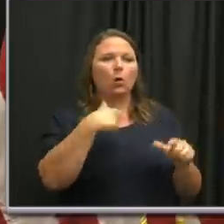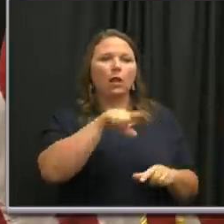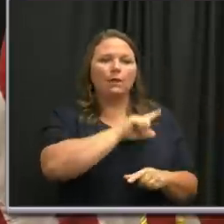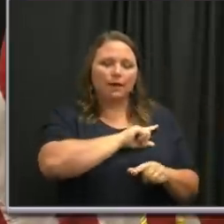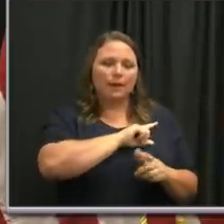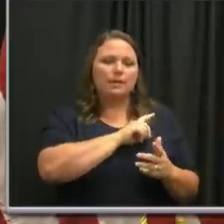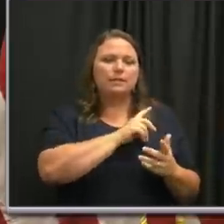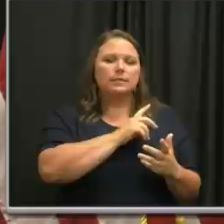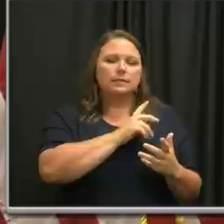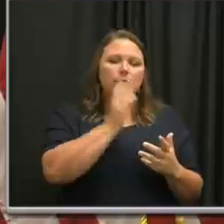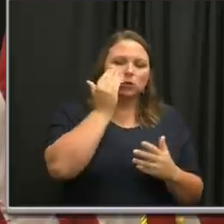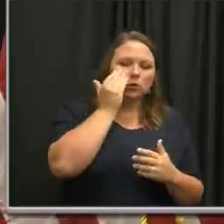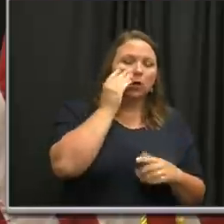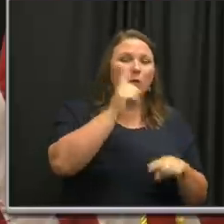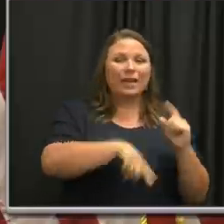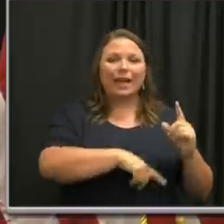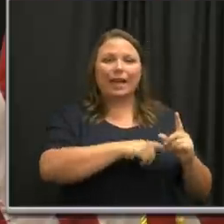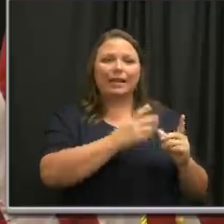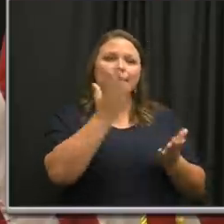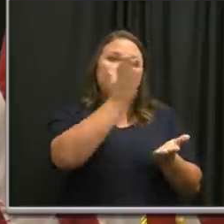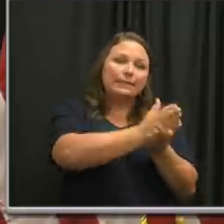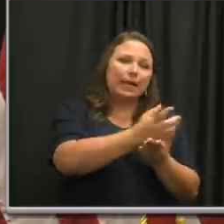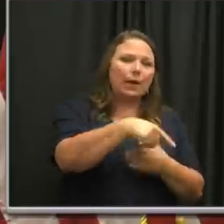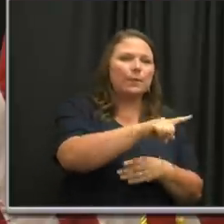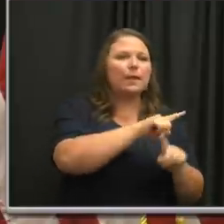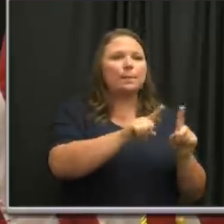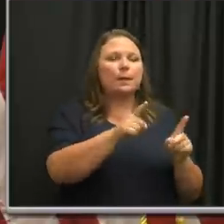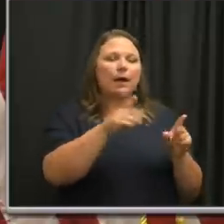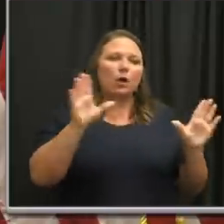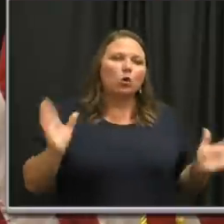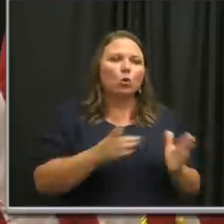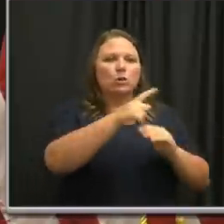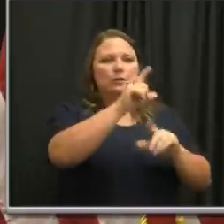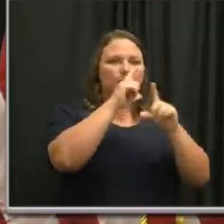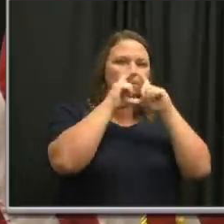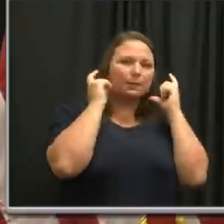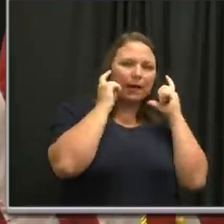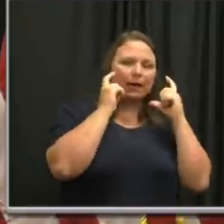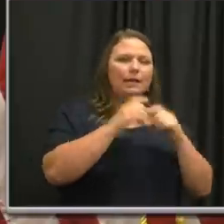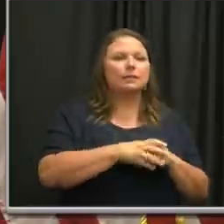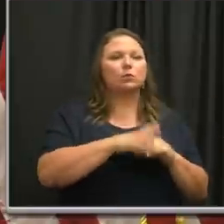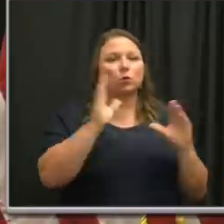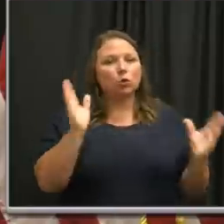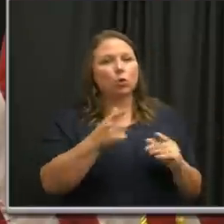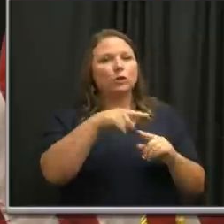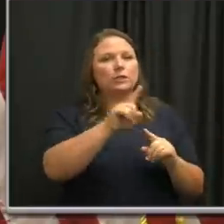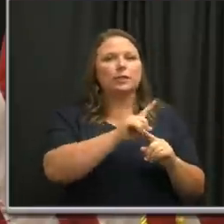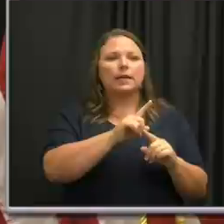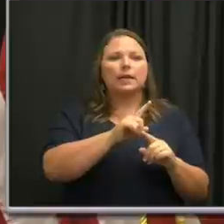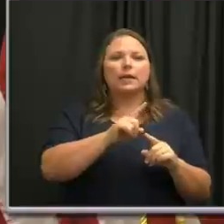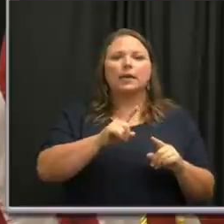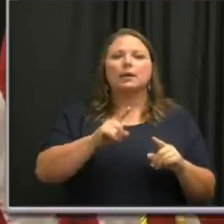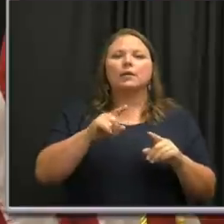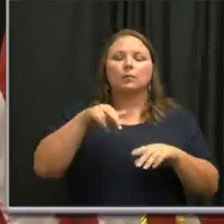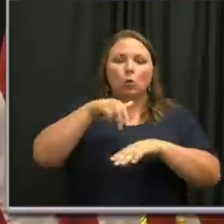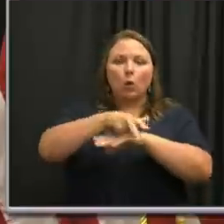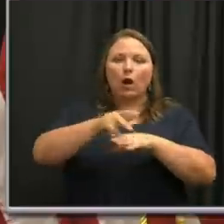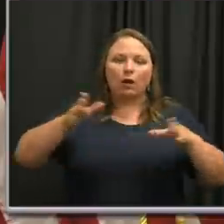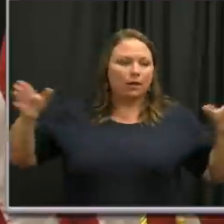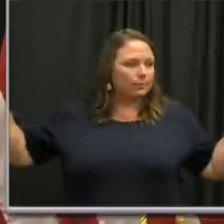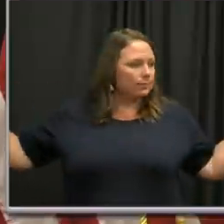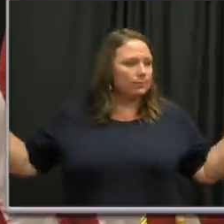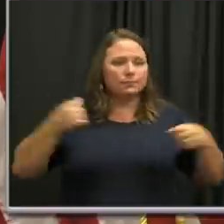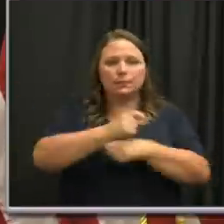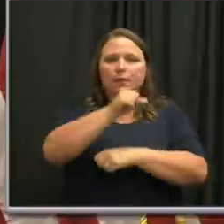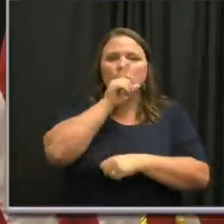We may not be able to prohibit them, but we certainly want them to wear masks. We certainly want them to walk with their arms outstretched so that they're more